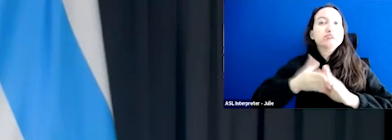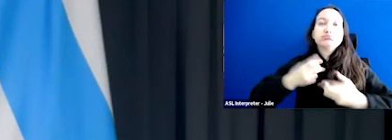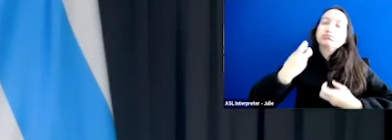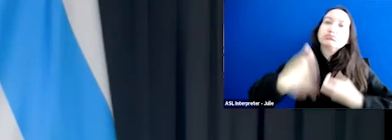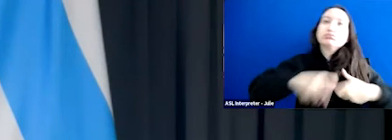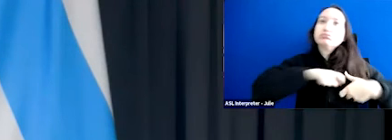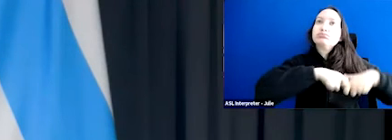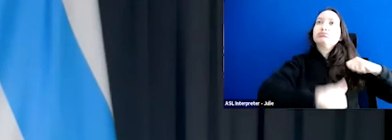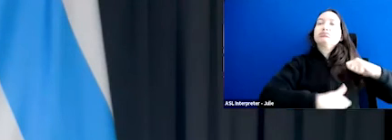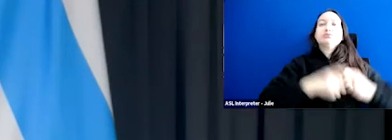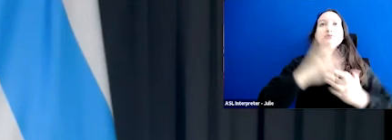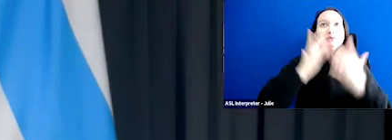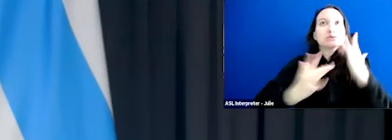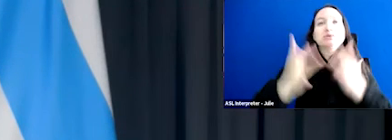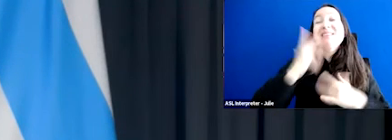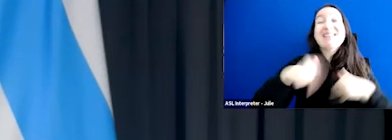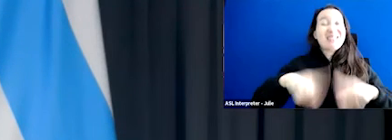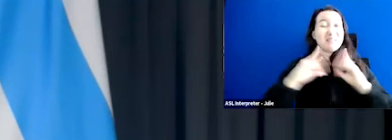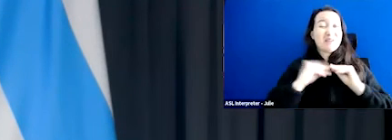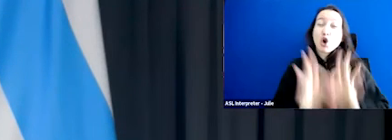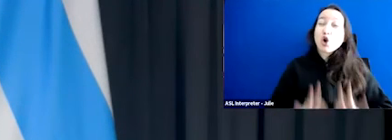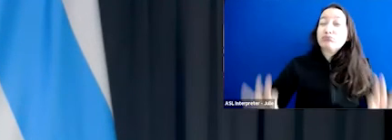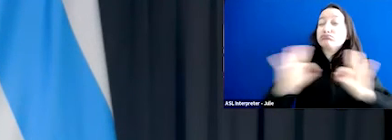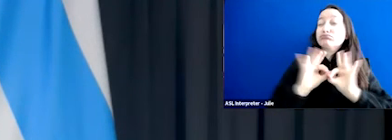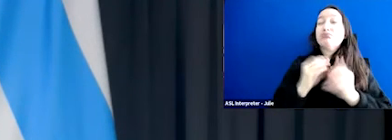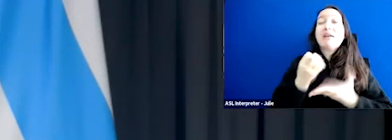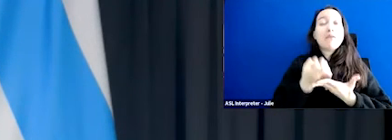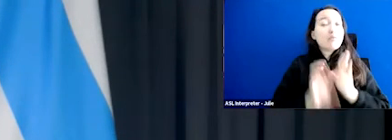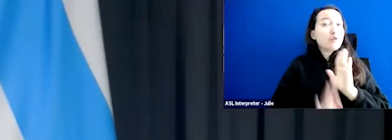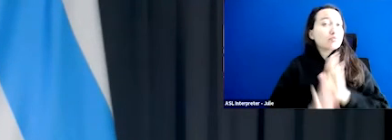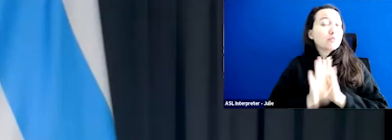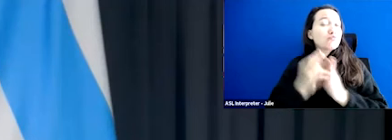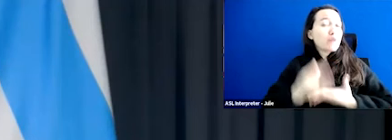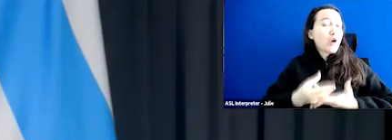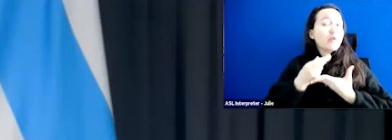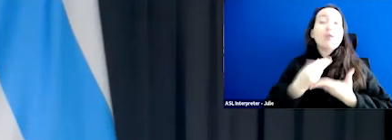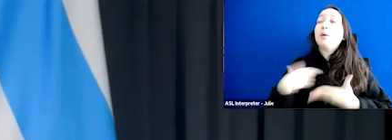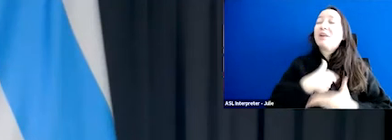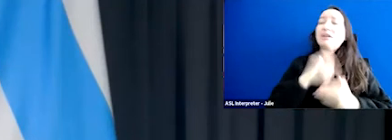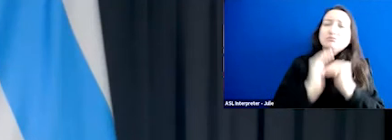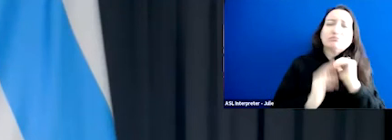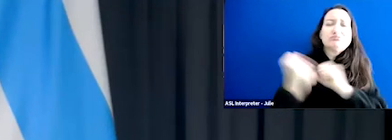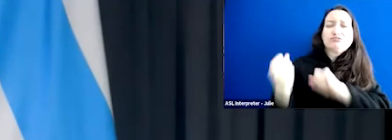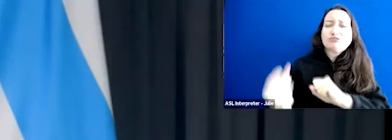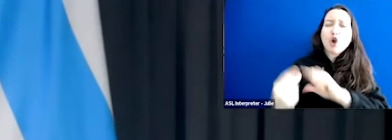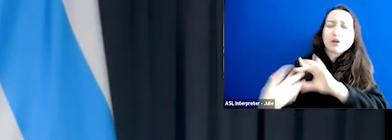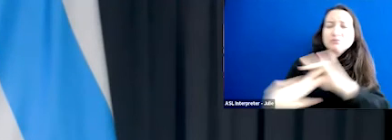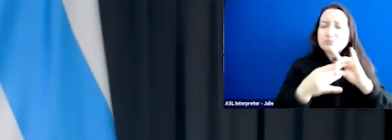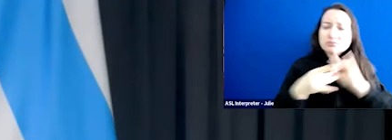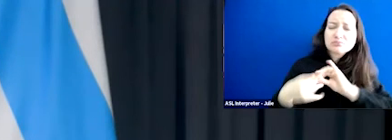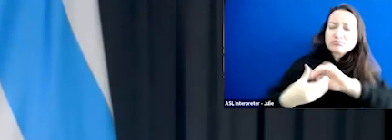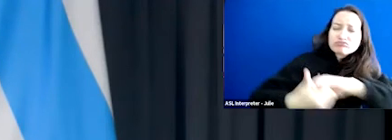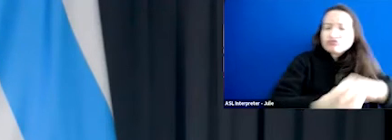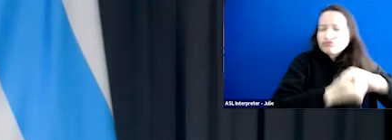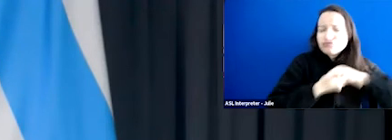This summit is an important part of our economic recovery. It allows us to rebuild the strong networking of